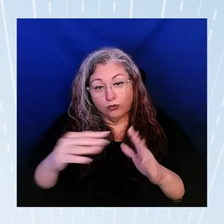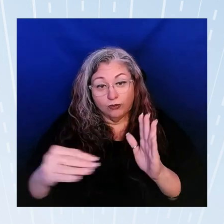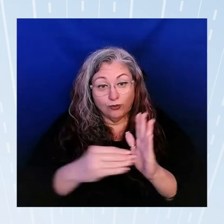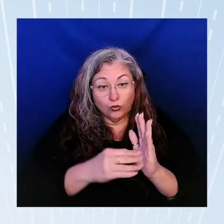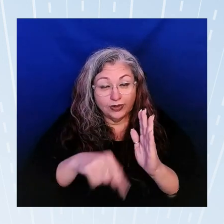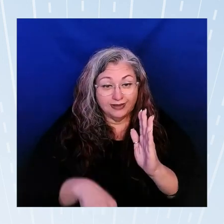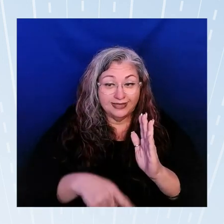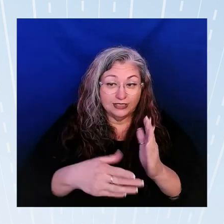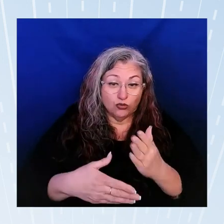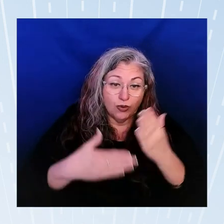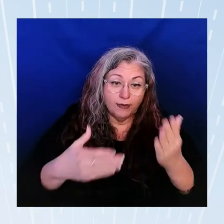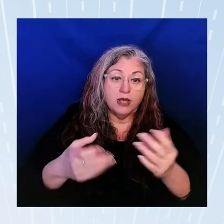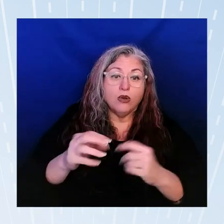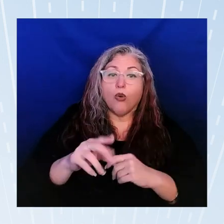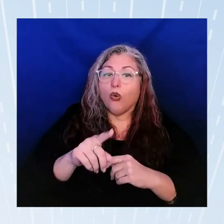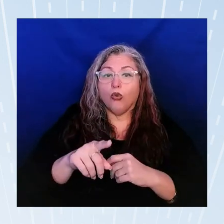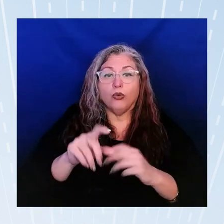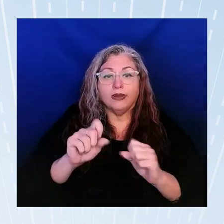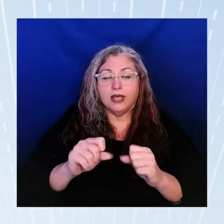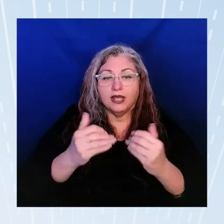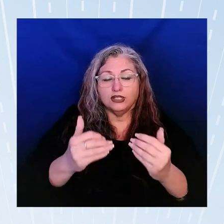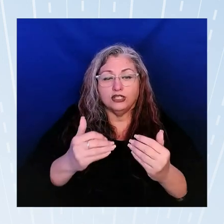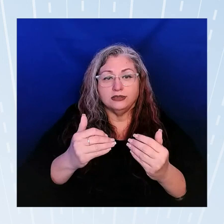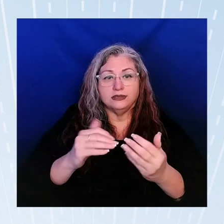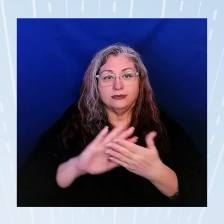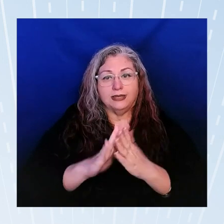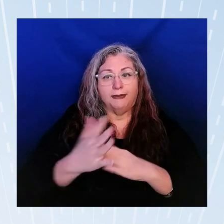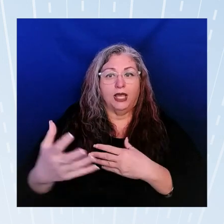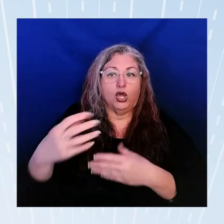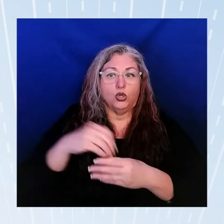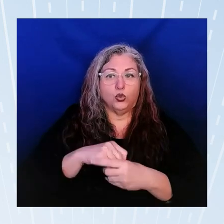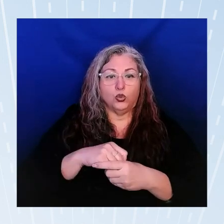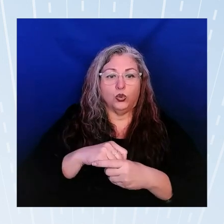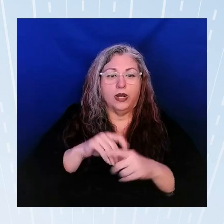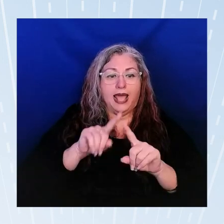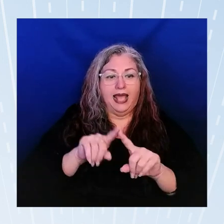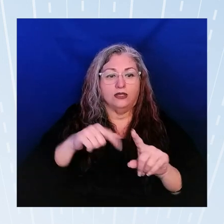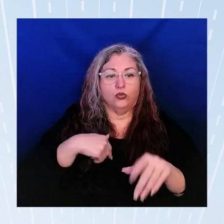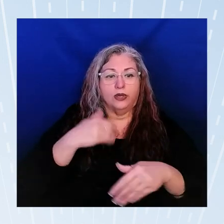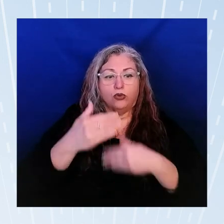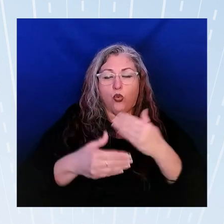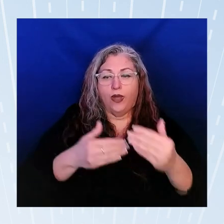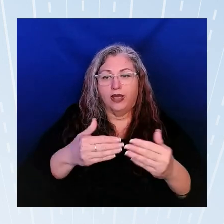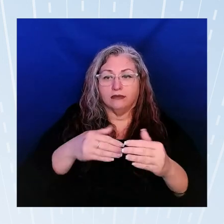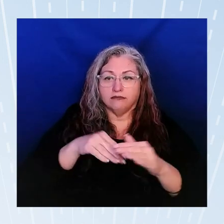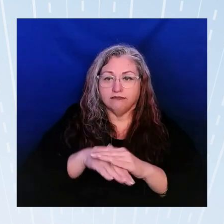recommendation or if that they can just be now included as we're going into different states